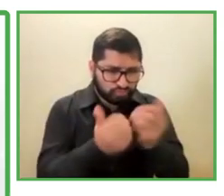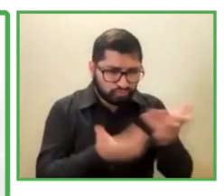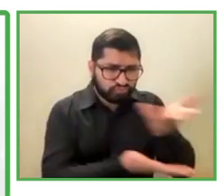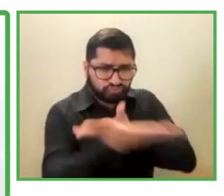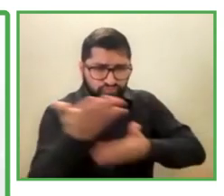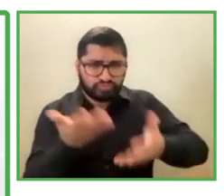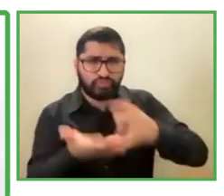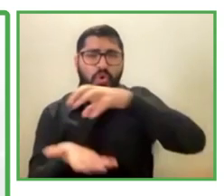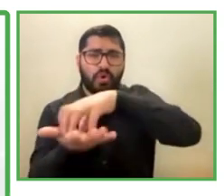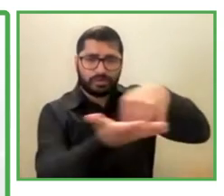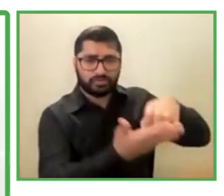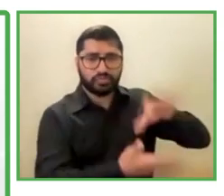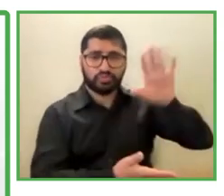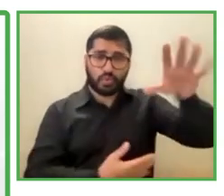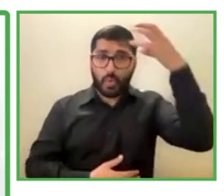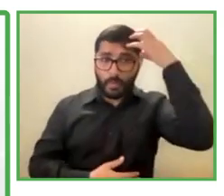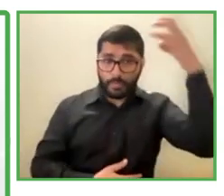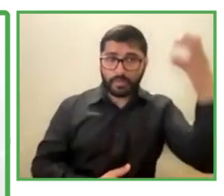institutions.